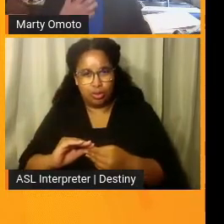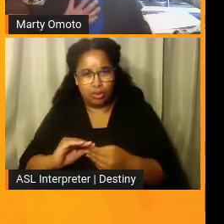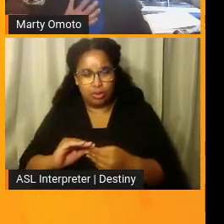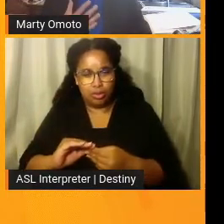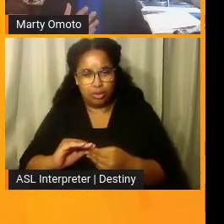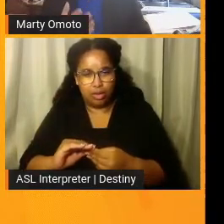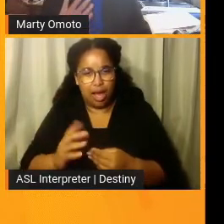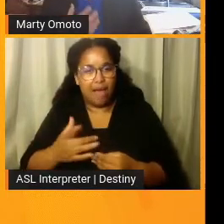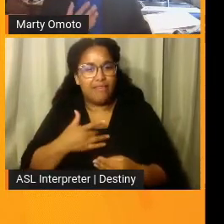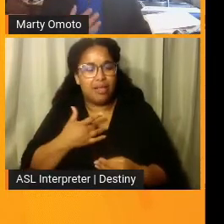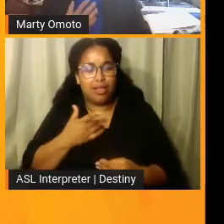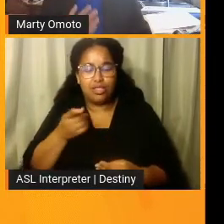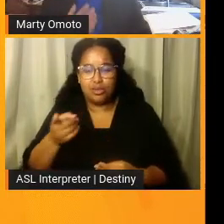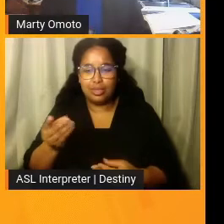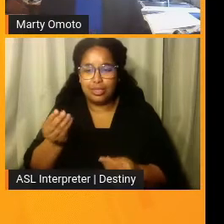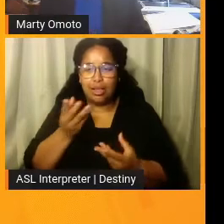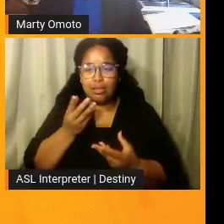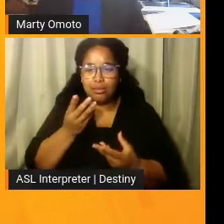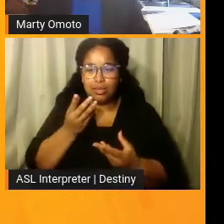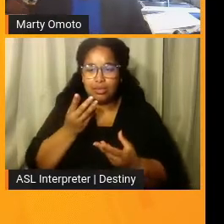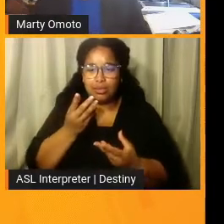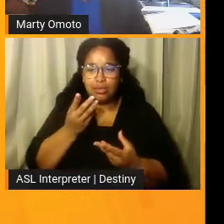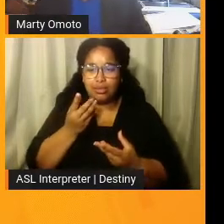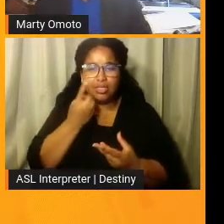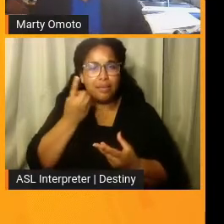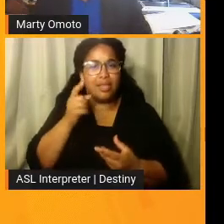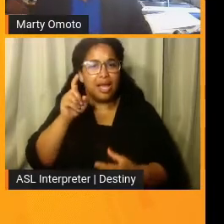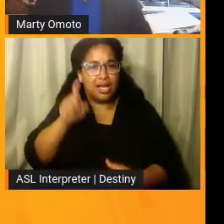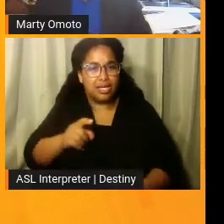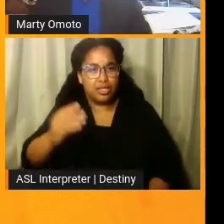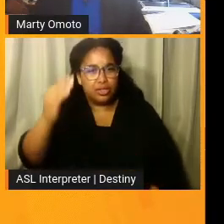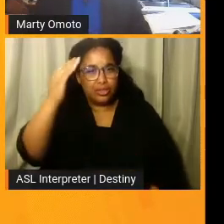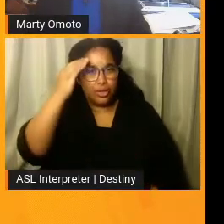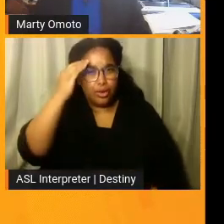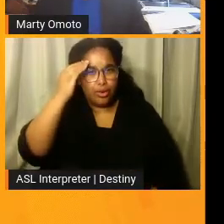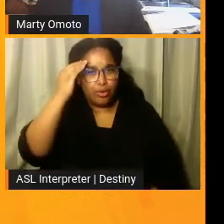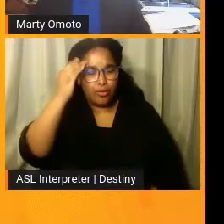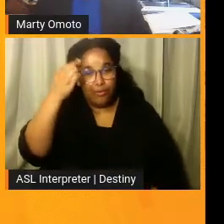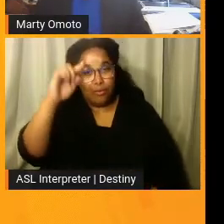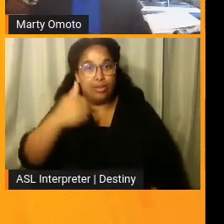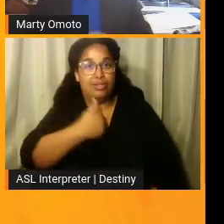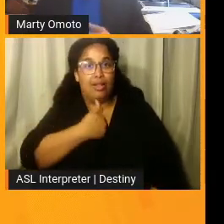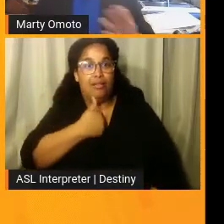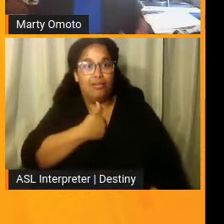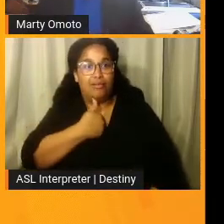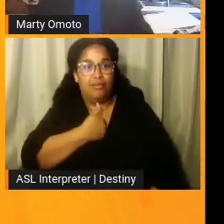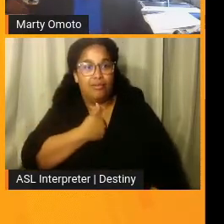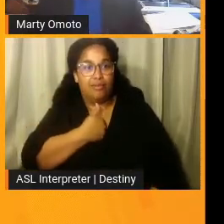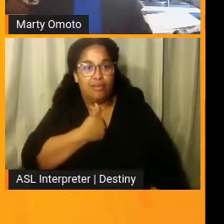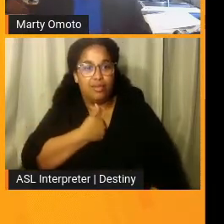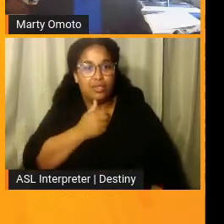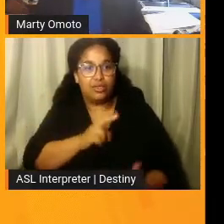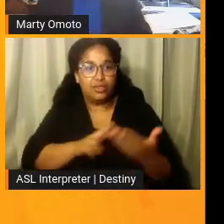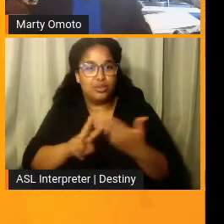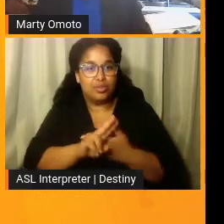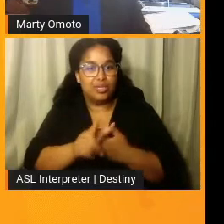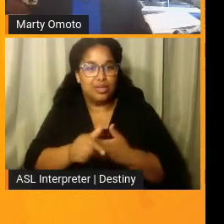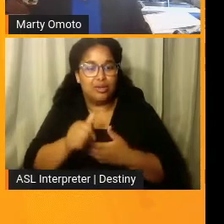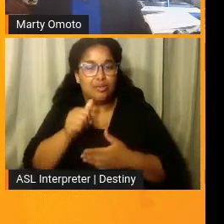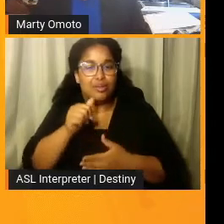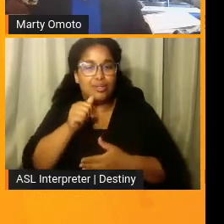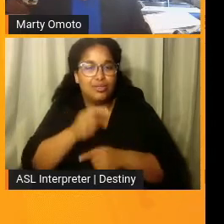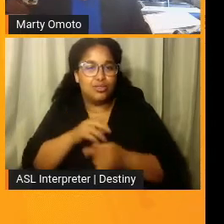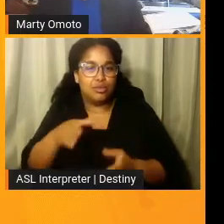she was telling me something that I needed to know for myself because two weeks later, my sister died